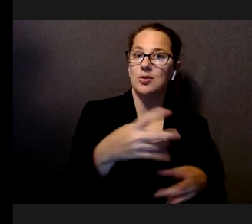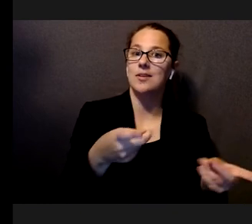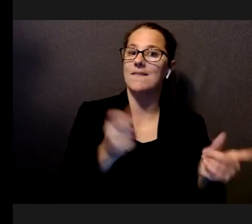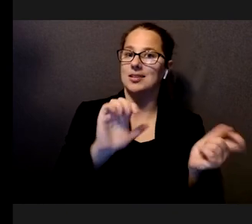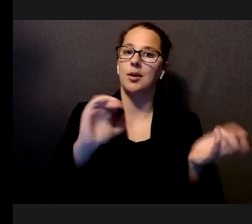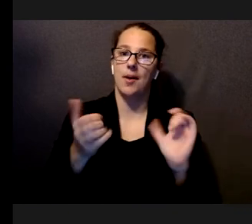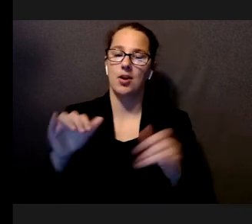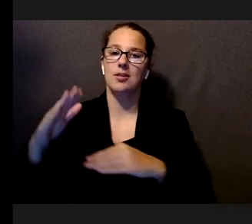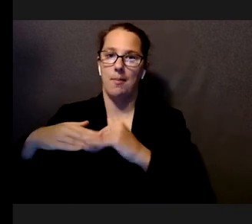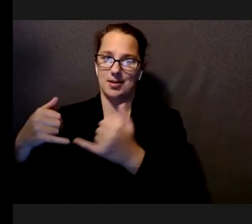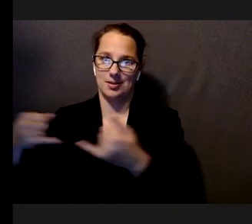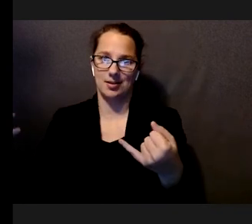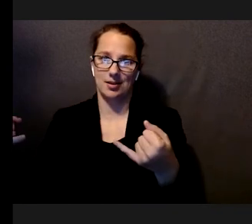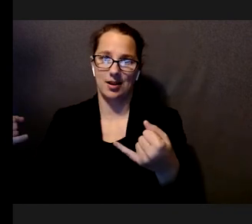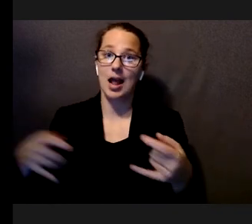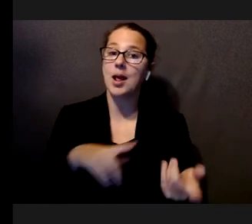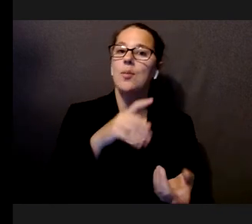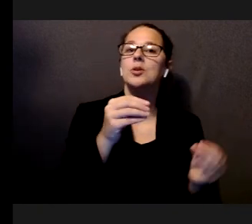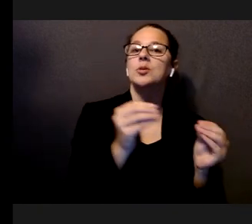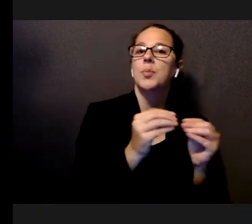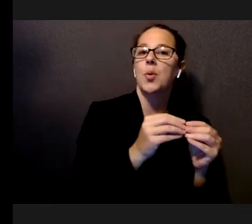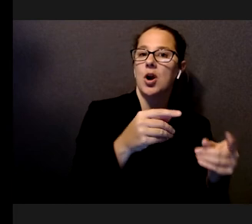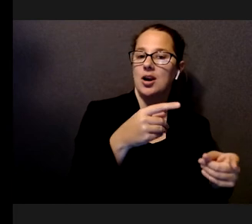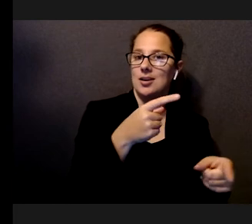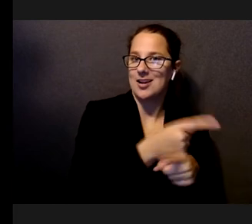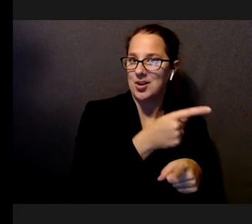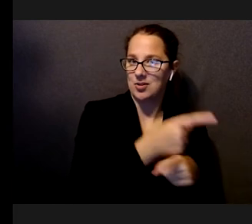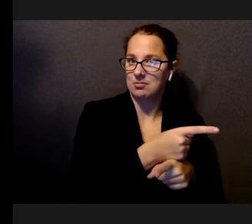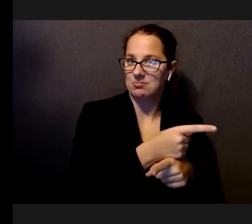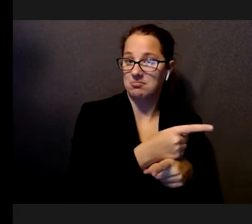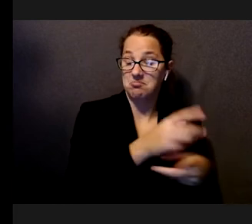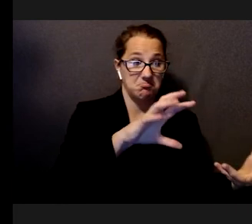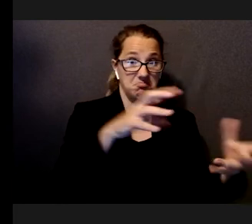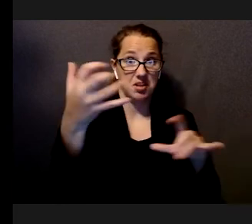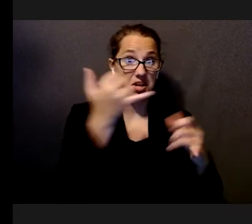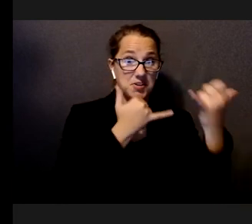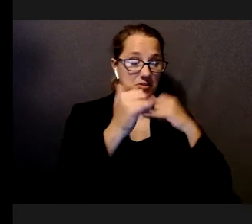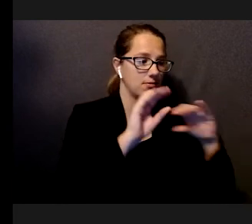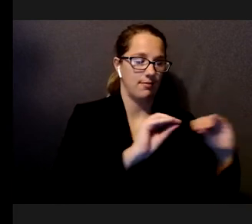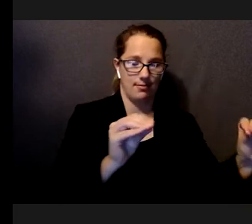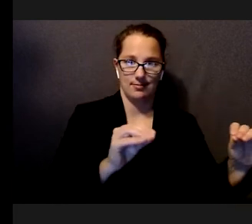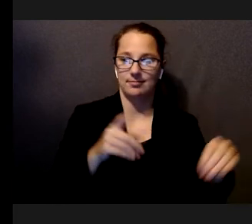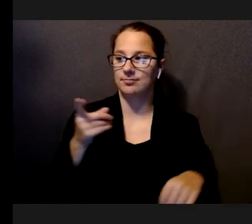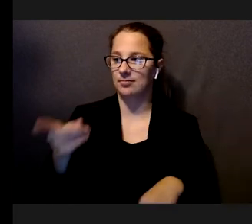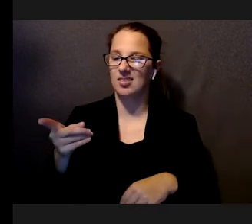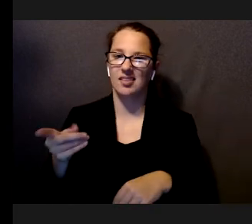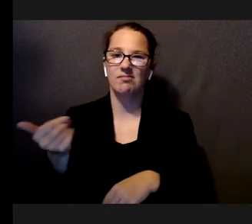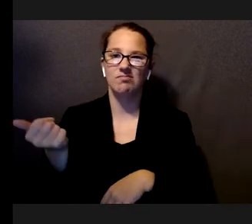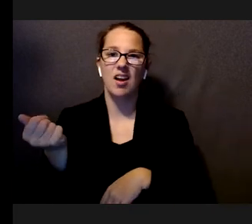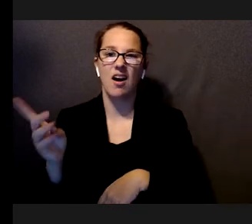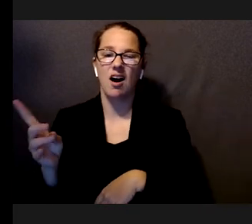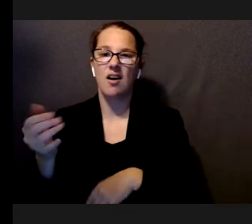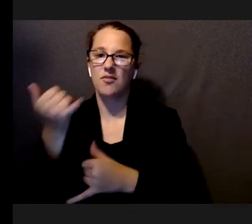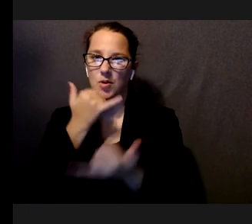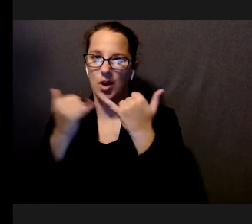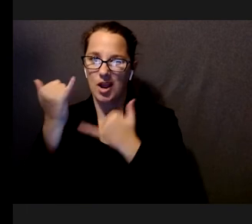finding, and it was also more accurate. So, there were no errors with QC, and there were a few errors with the baseline